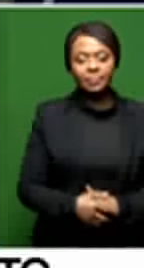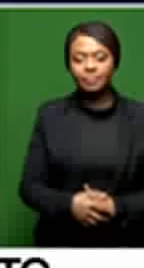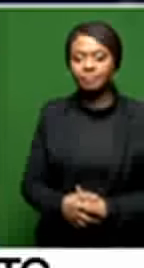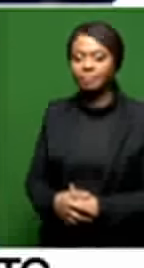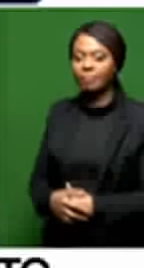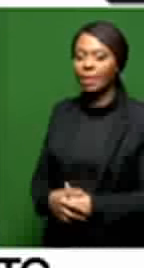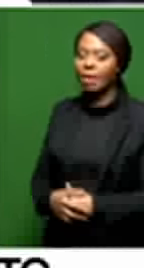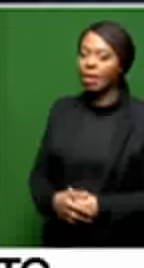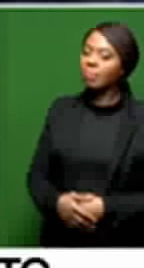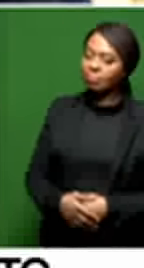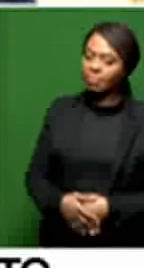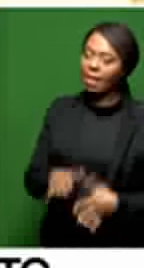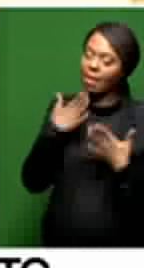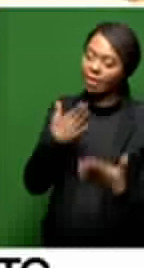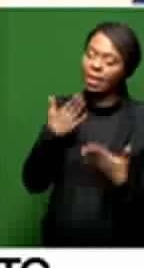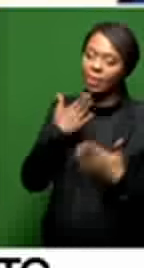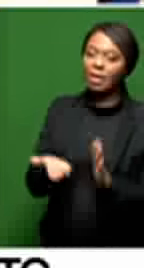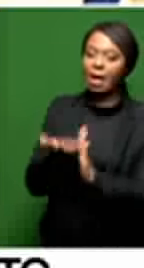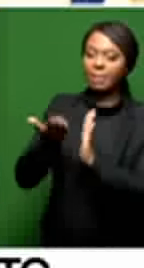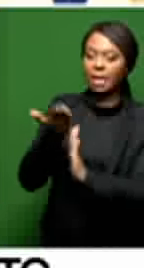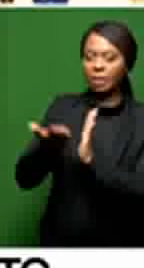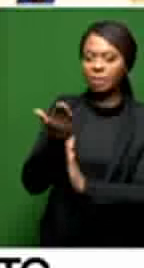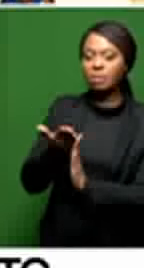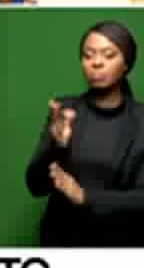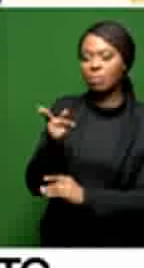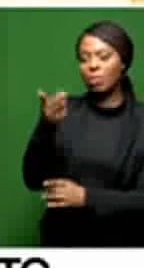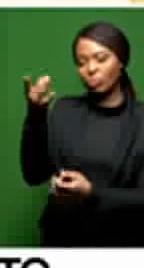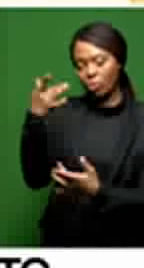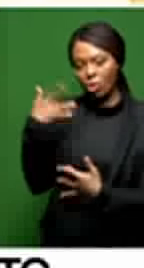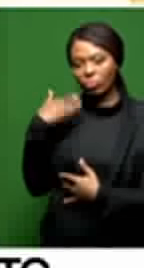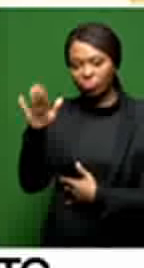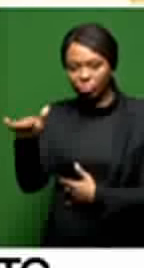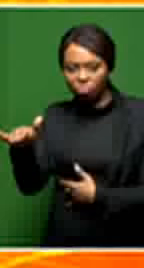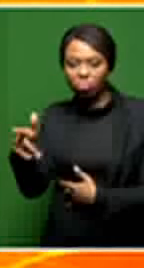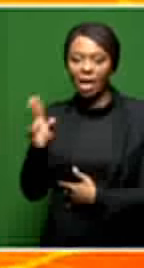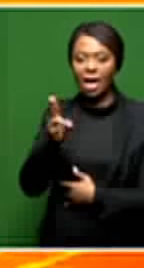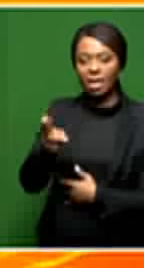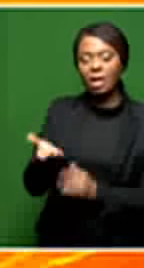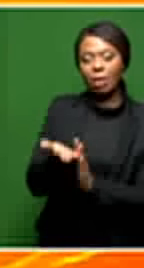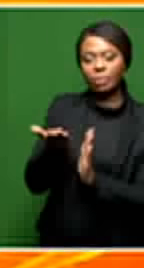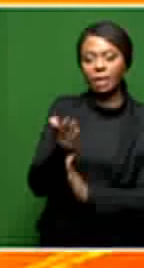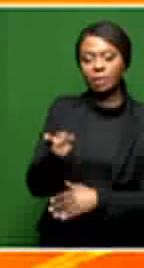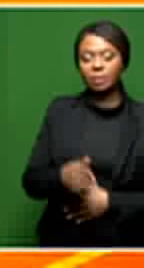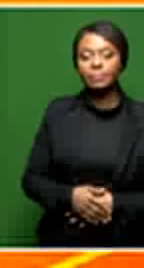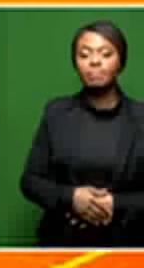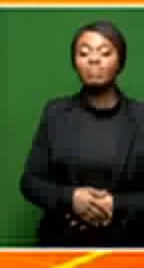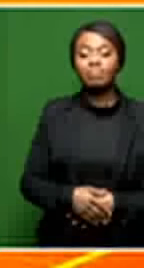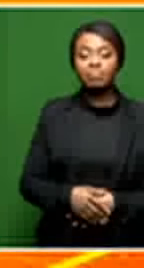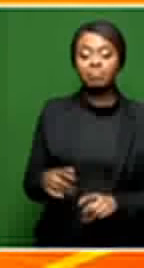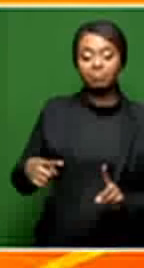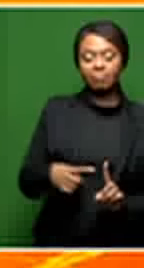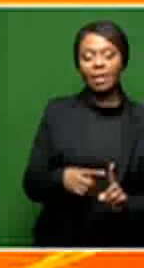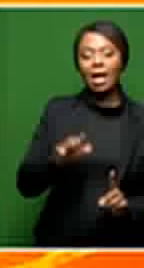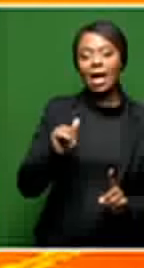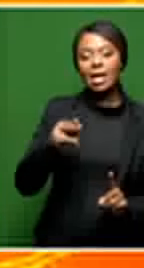going to let you go. Thank you so much for that update. We'll touch base with you a little later on. We do appreciate our time. That was our reporter Ayanda Mshong speaking to us outside